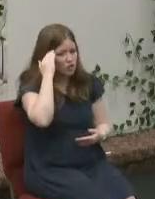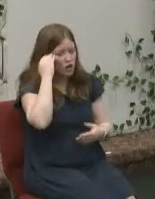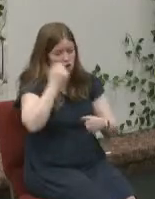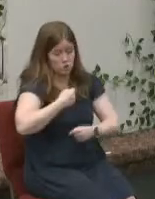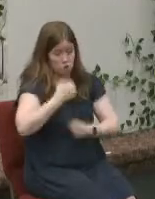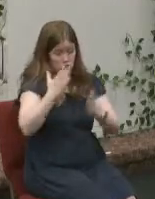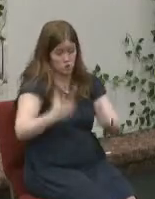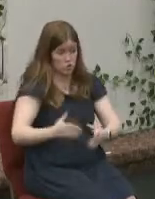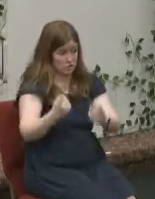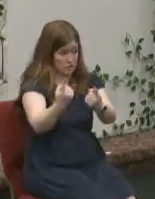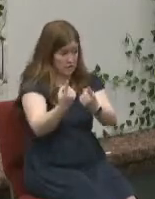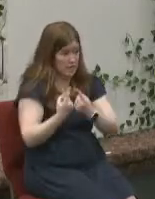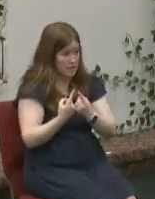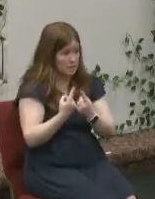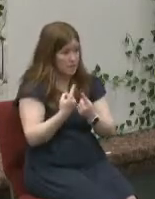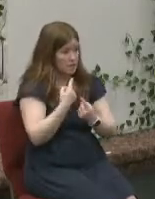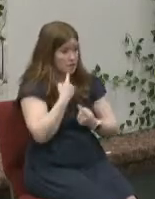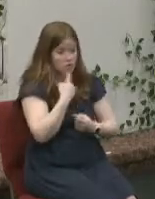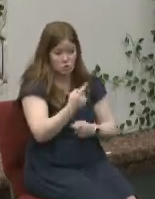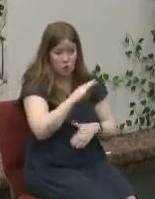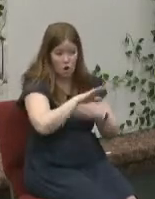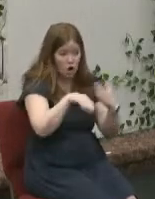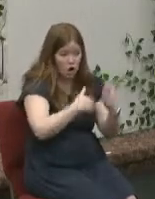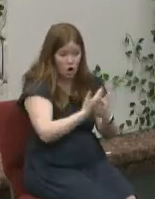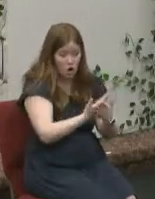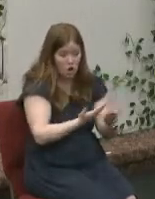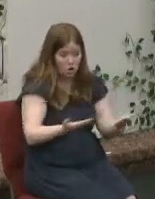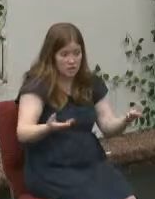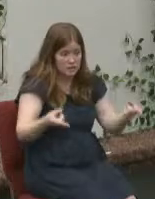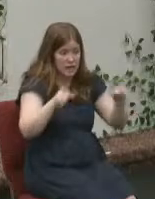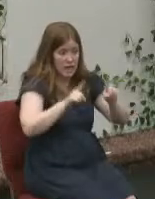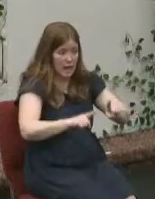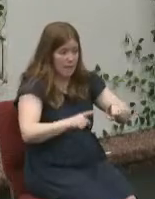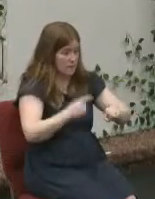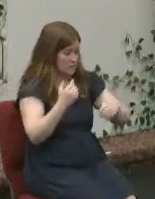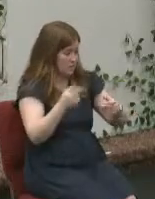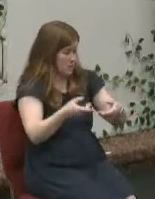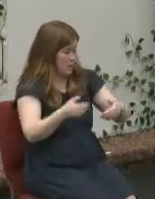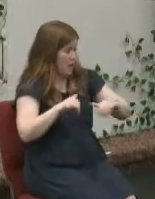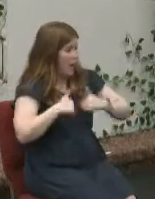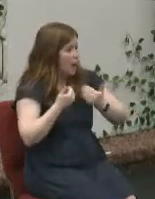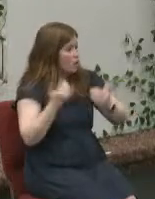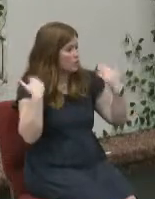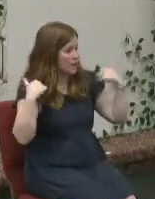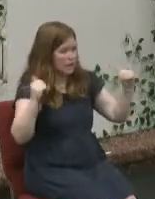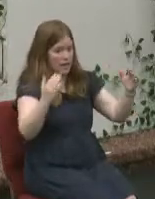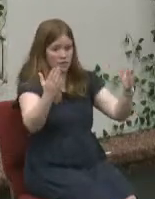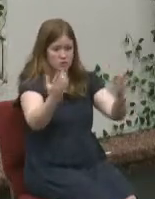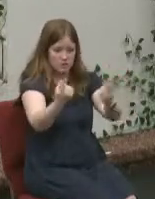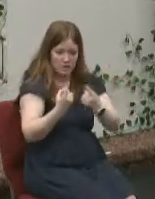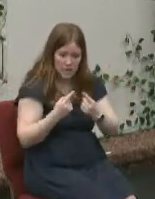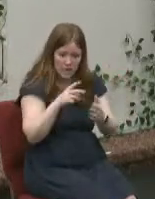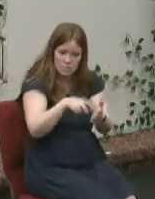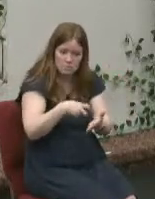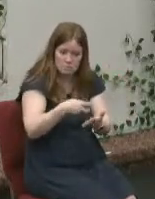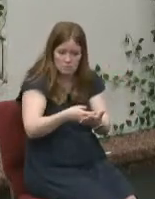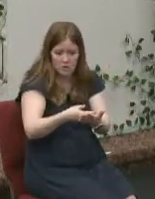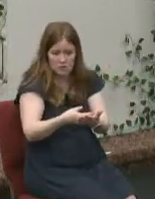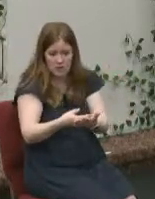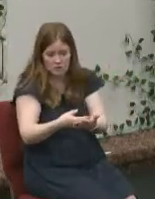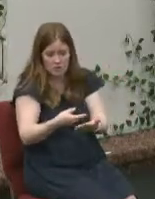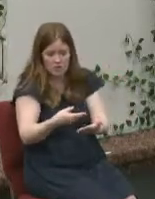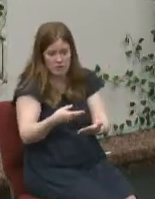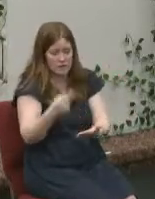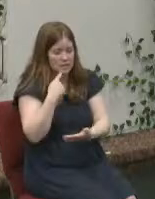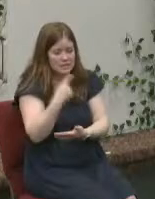because verse 11 says they reported everything that happened they told them everything how the angels came they saw them how they fell down and the body was they